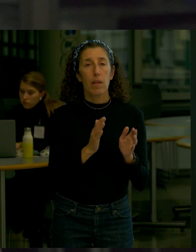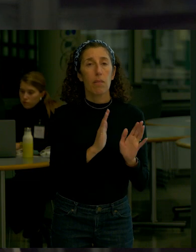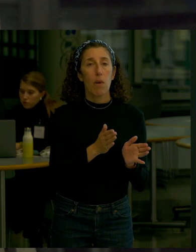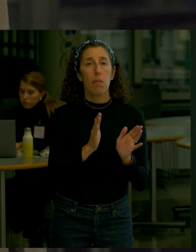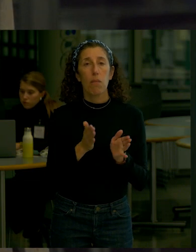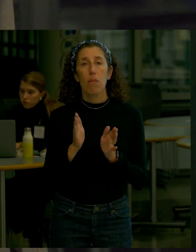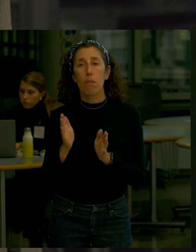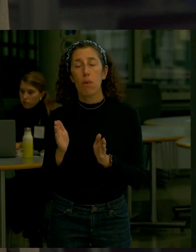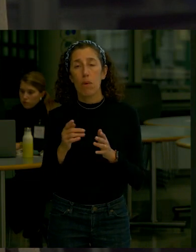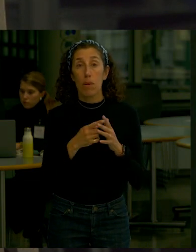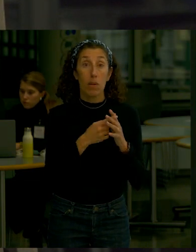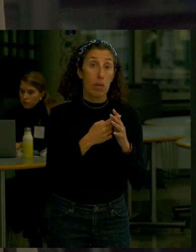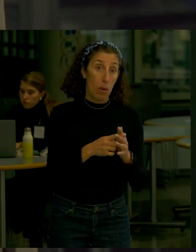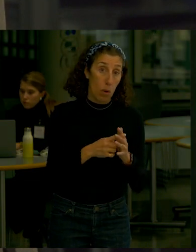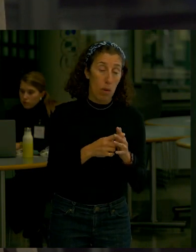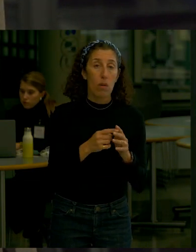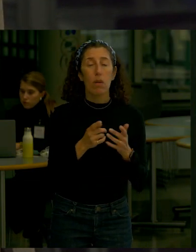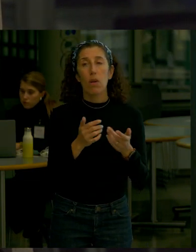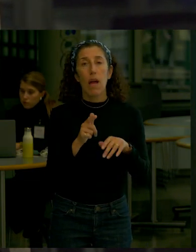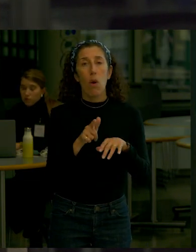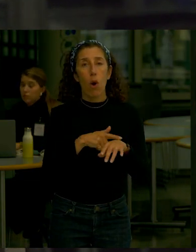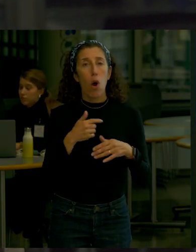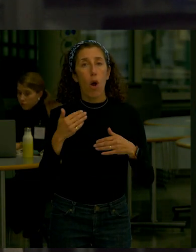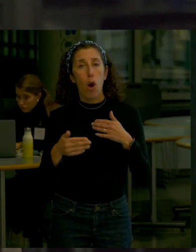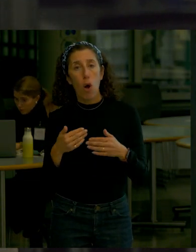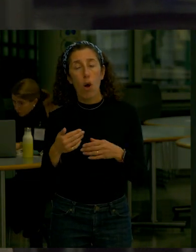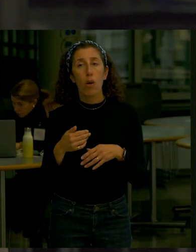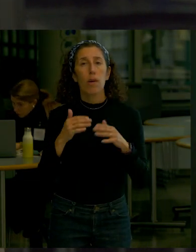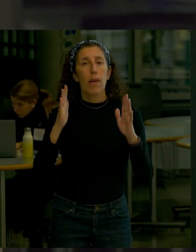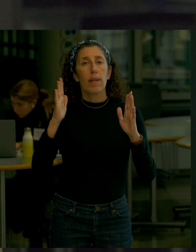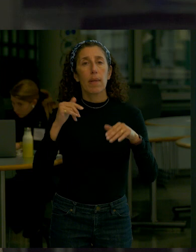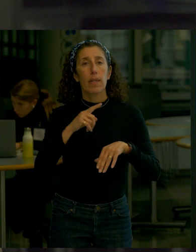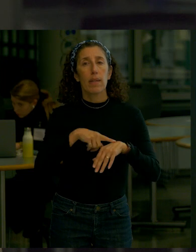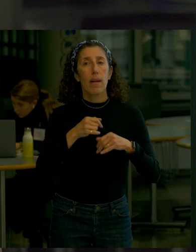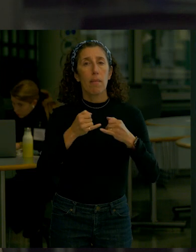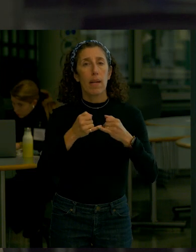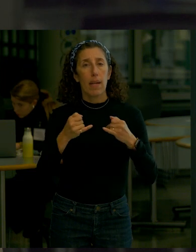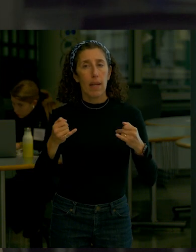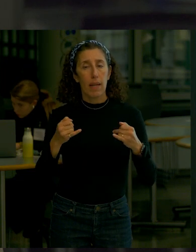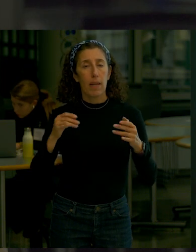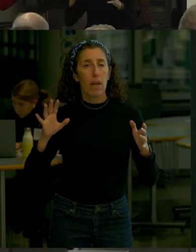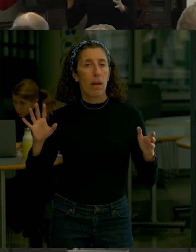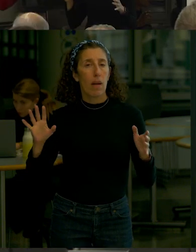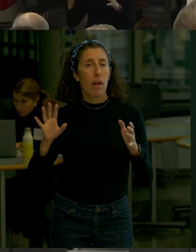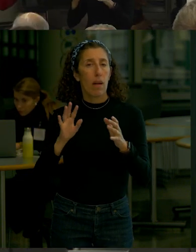how long until they get finished what's the expected timeline and the total duration of construction?